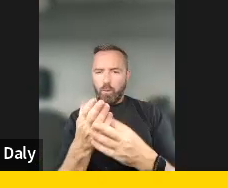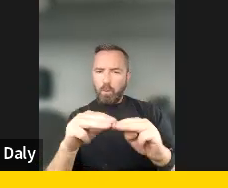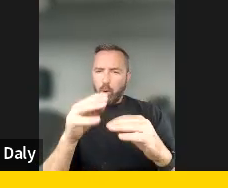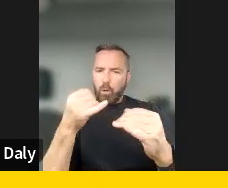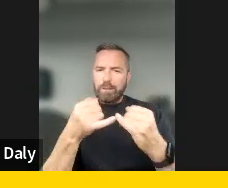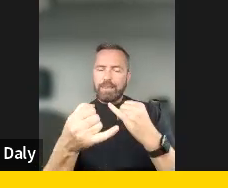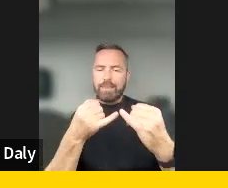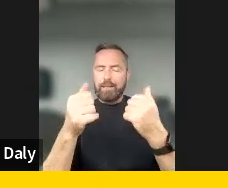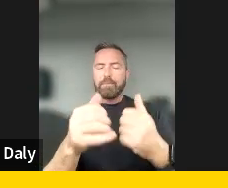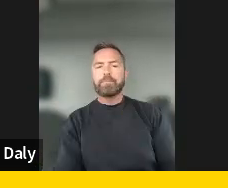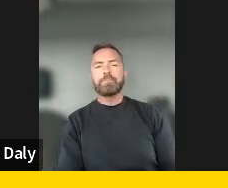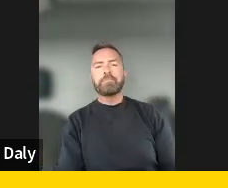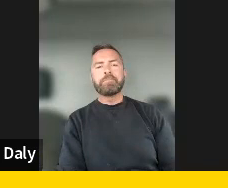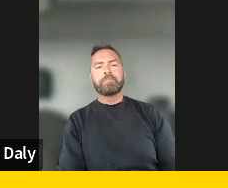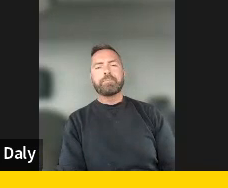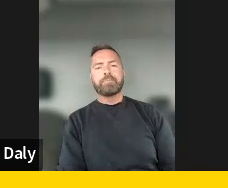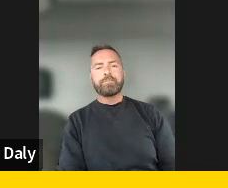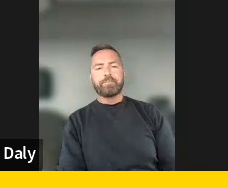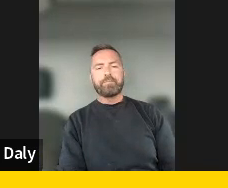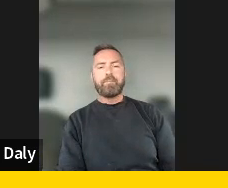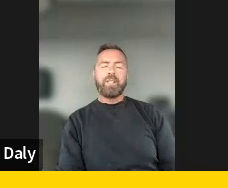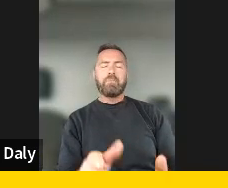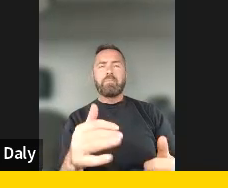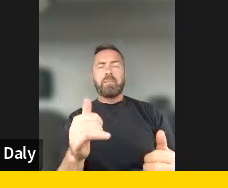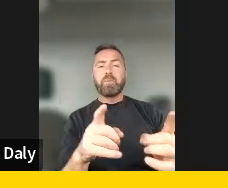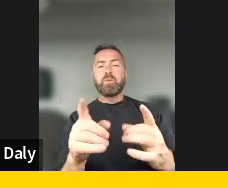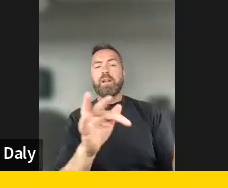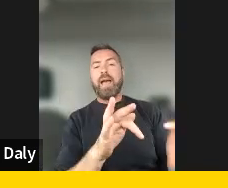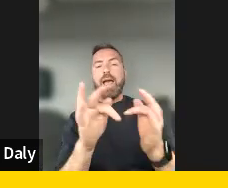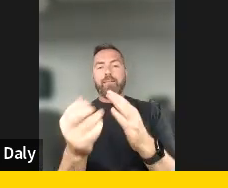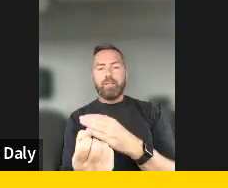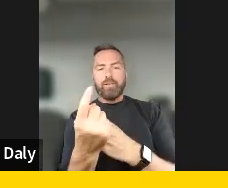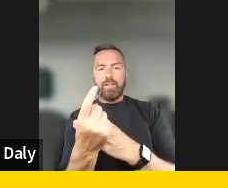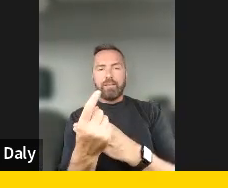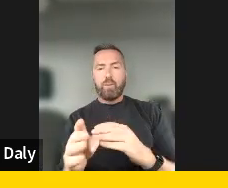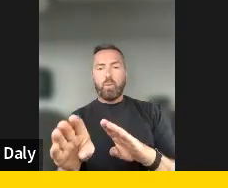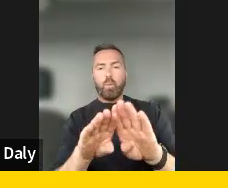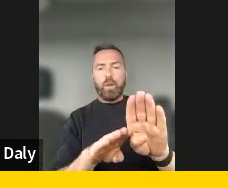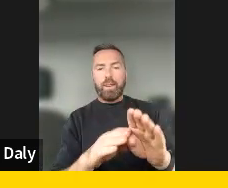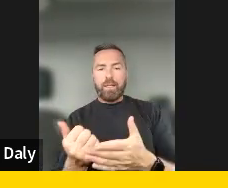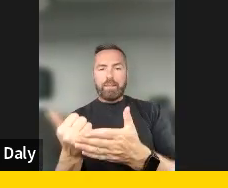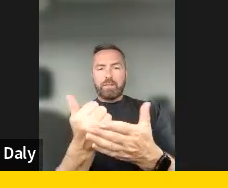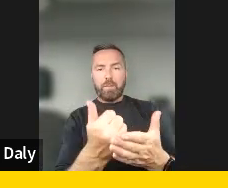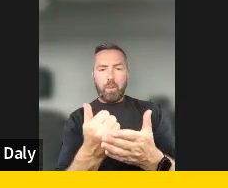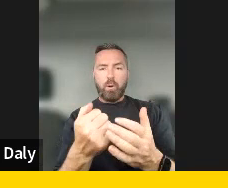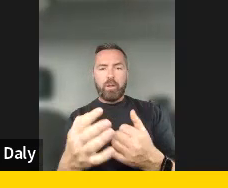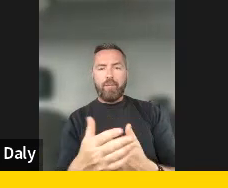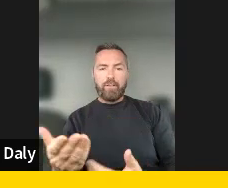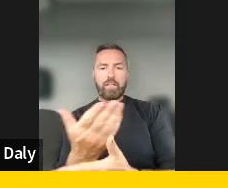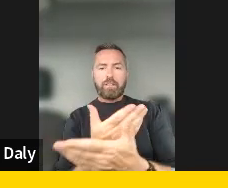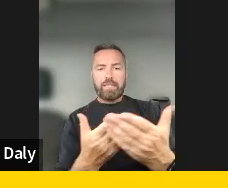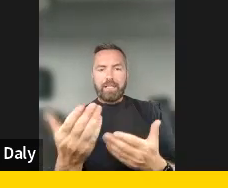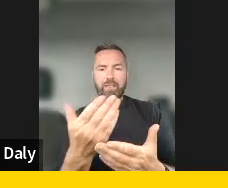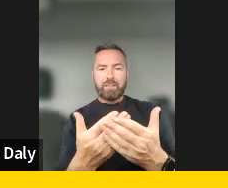manner after the event. With the support of the Consultation Institute, we will publish a report summarizing